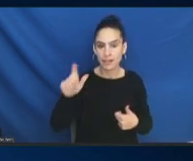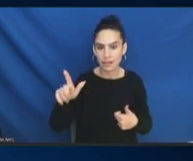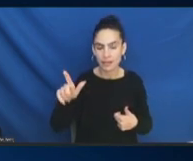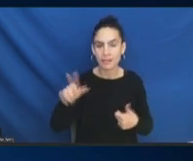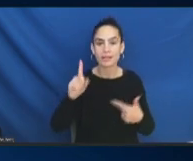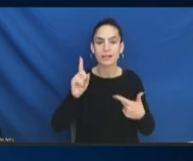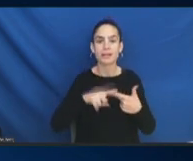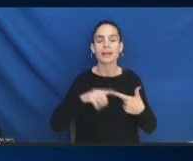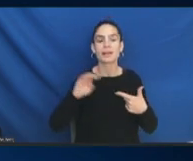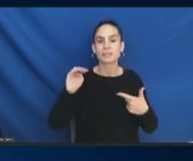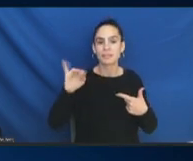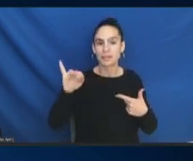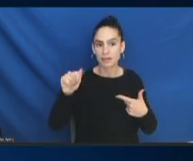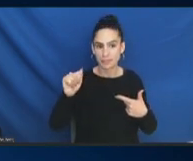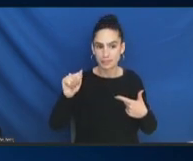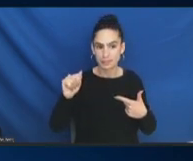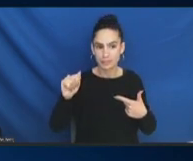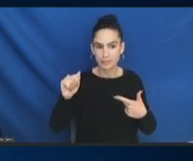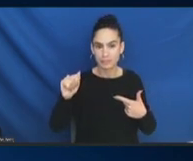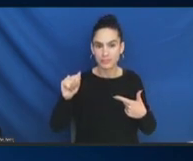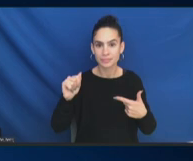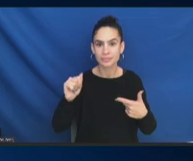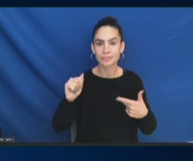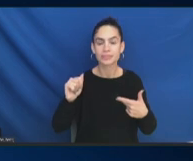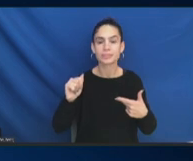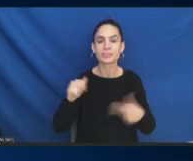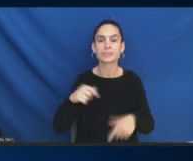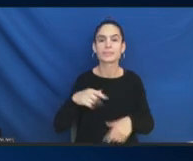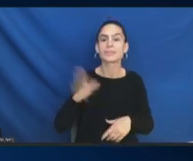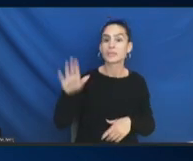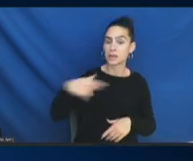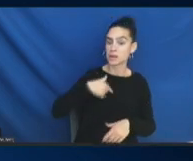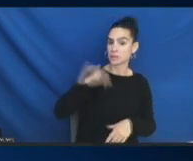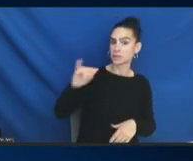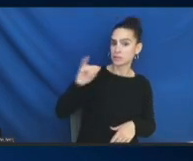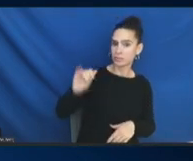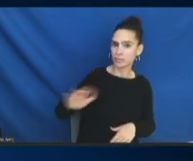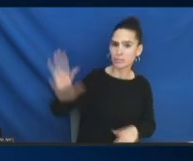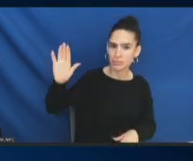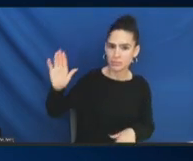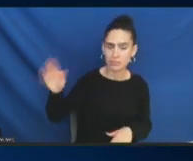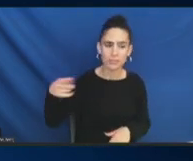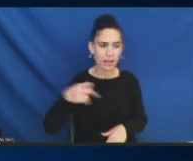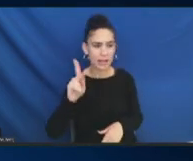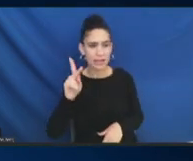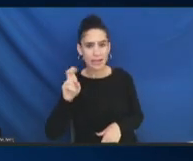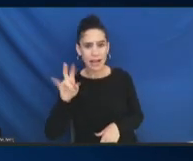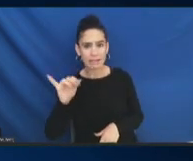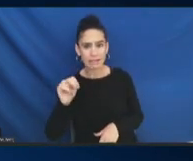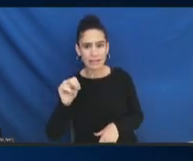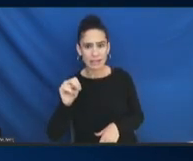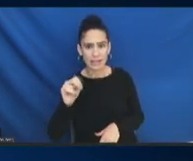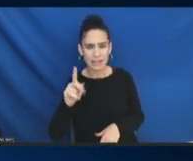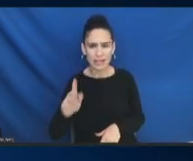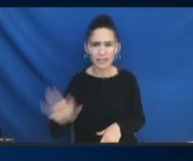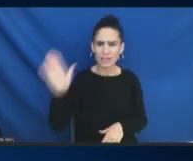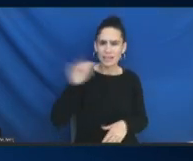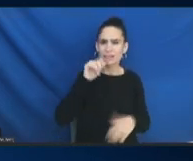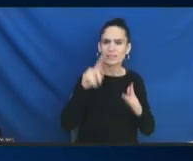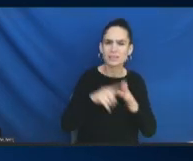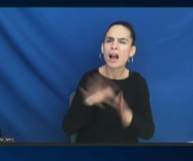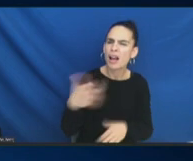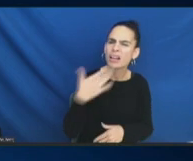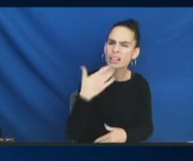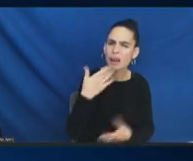I put my hand up there, too. Let me just say again. Yeah. Kevin, did I not say? Your hand's not showing up. So, Kevin, thank you, Kevin, for speaking up. I really appreciate it.